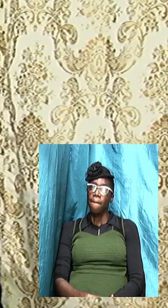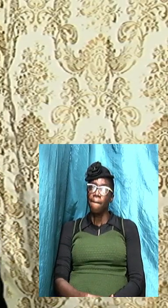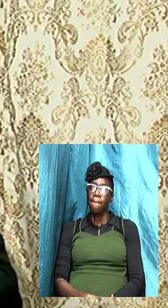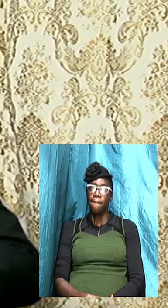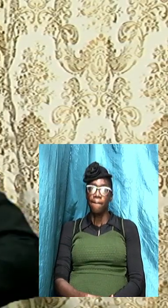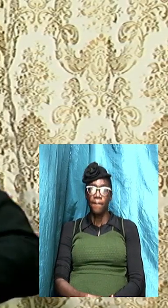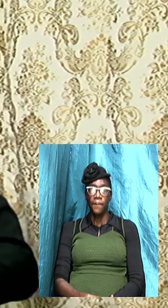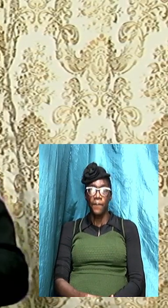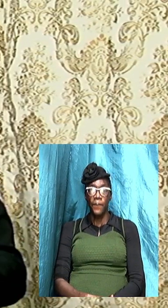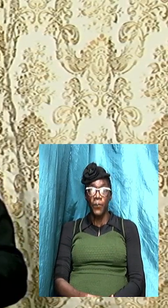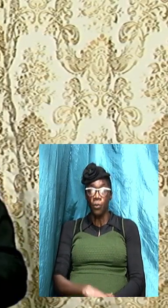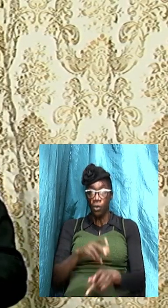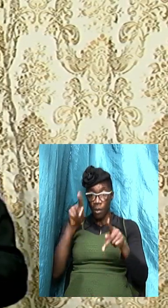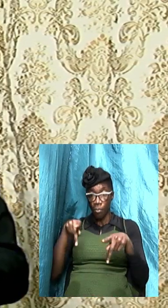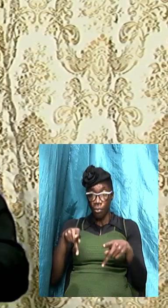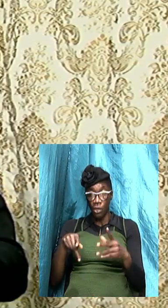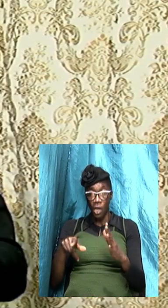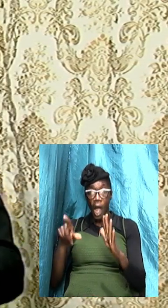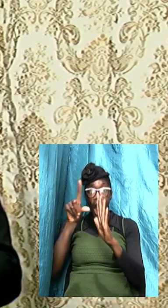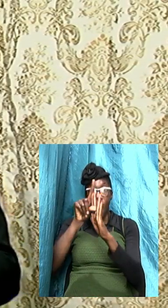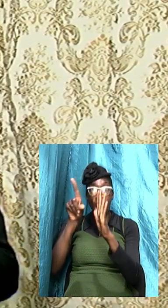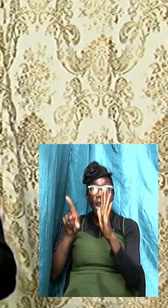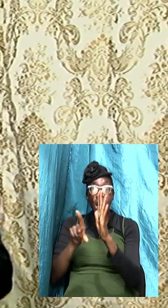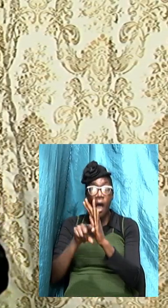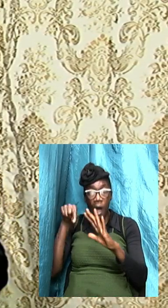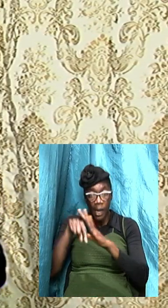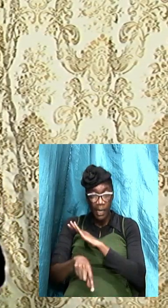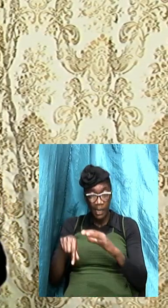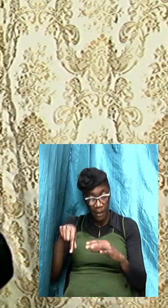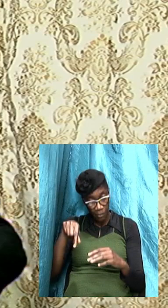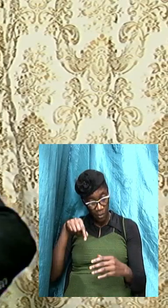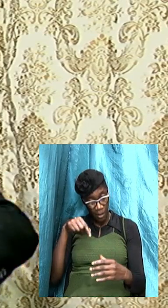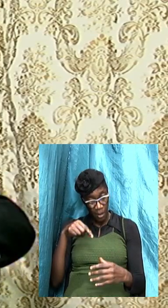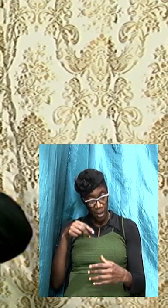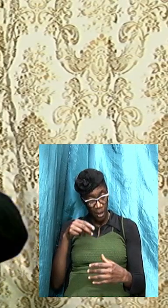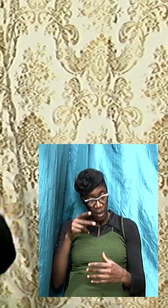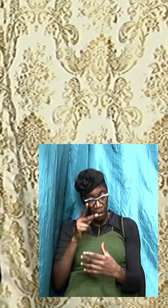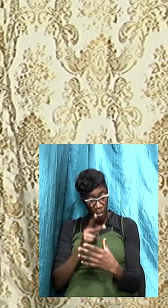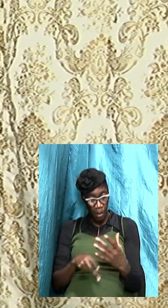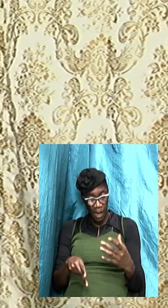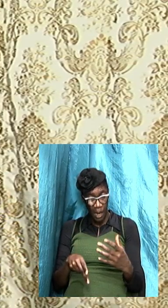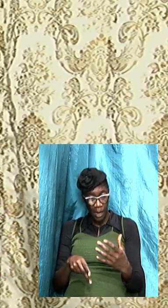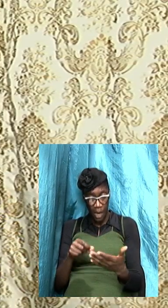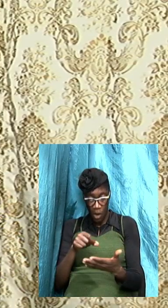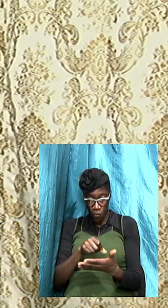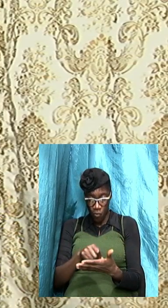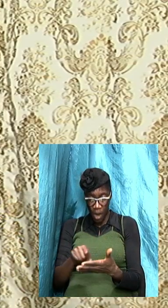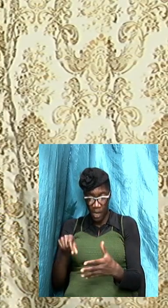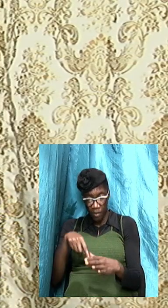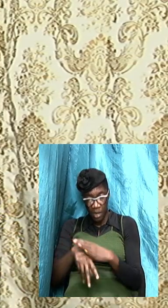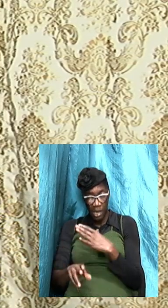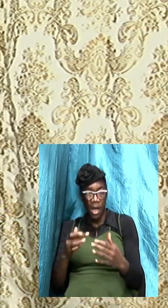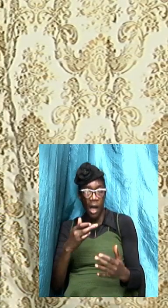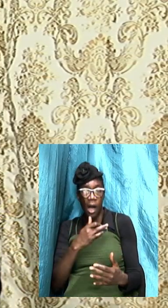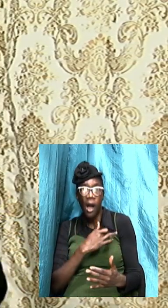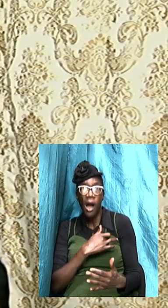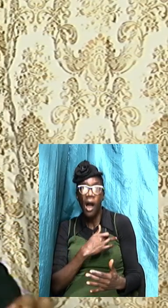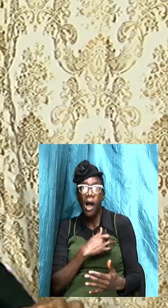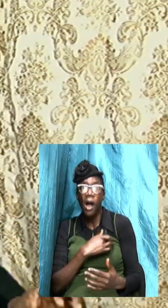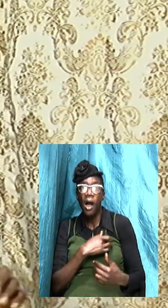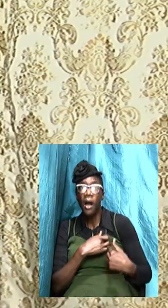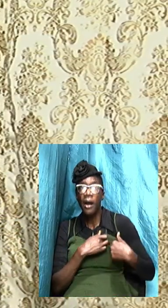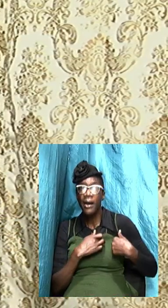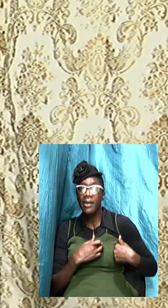he said I will put my law in their inward paths and write them in their hearts and I will